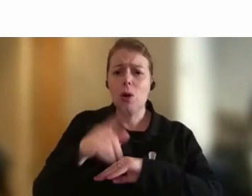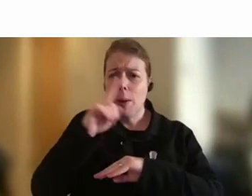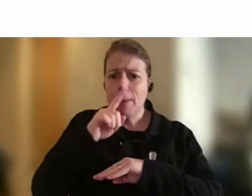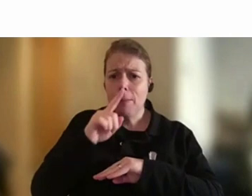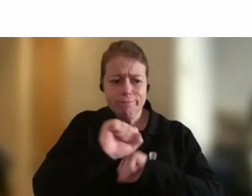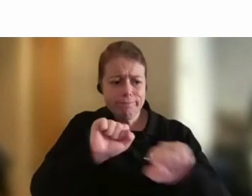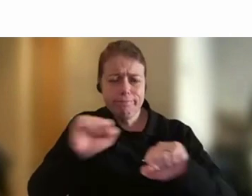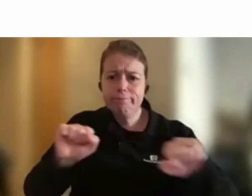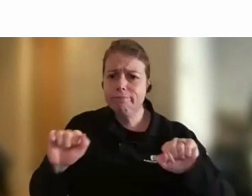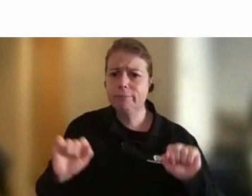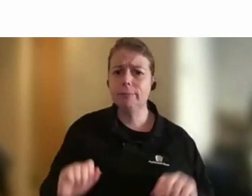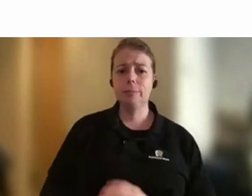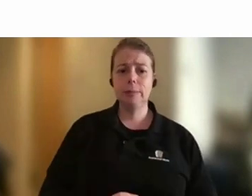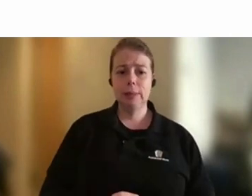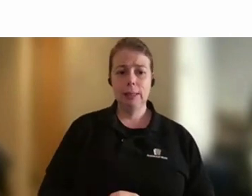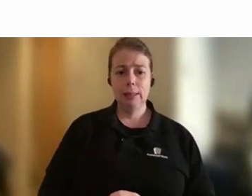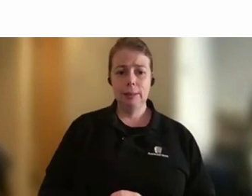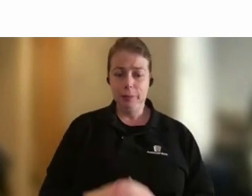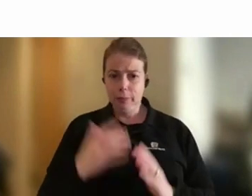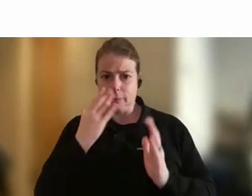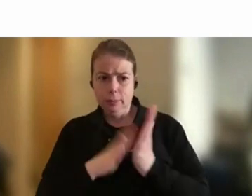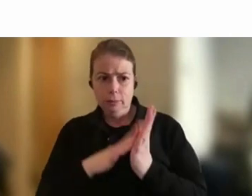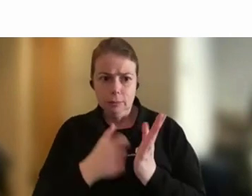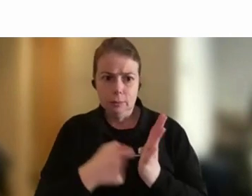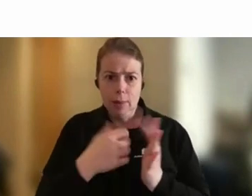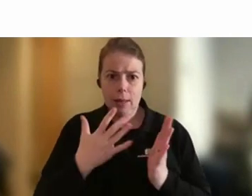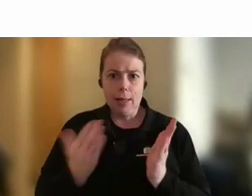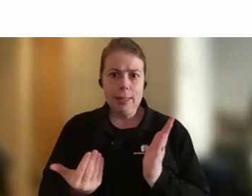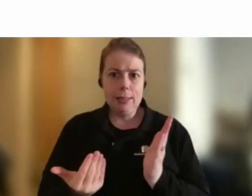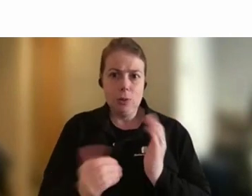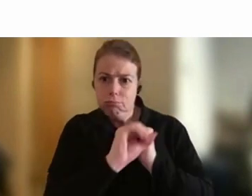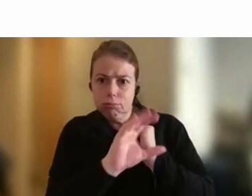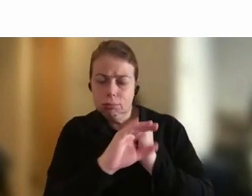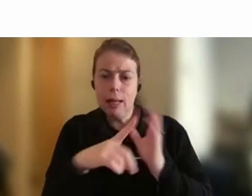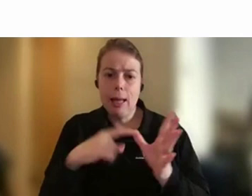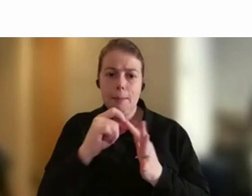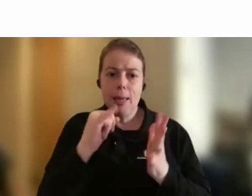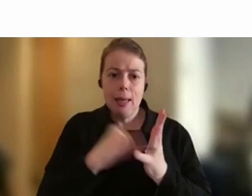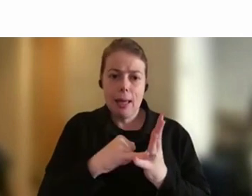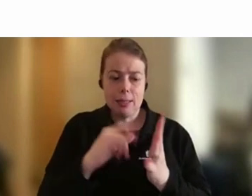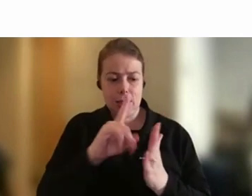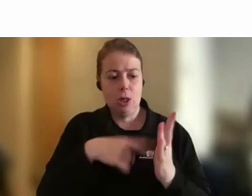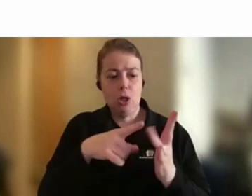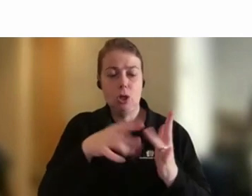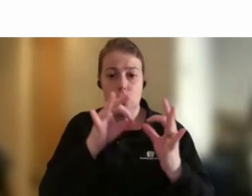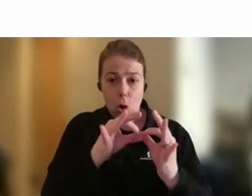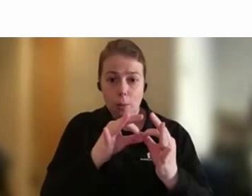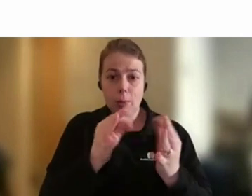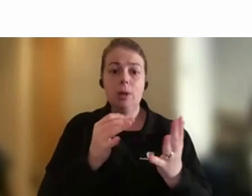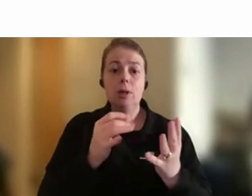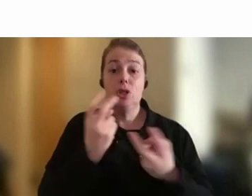And sorry, Mark, I have to give a quick plug now for the APS job surge reserve, all right, which is a great way to have that opportunity.